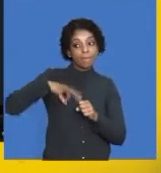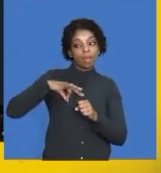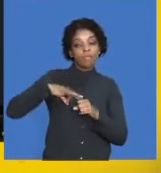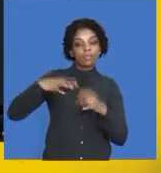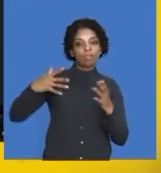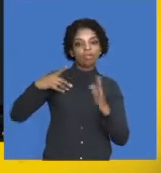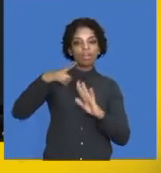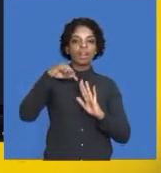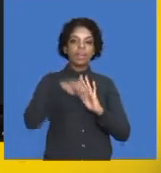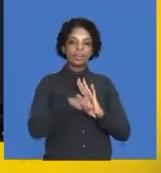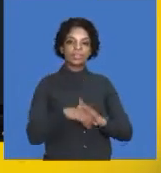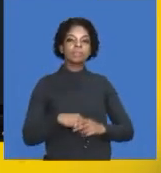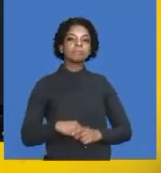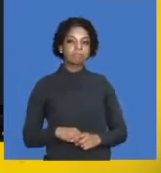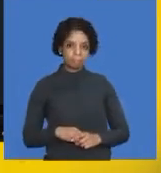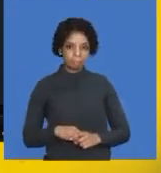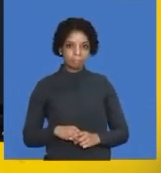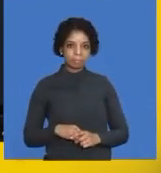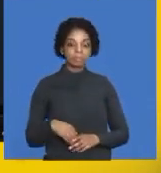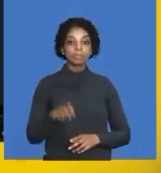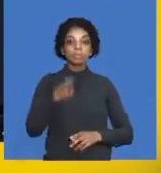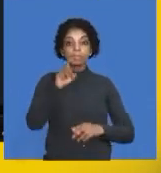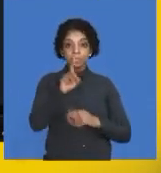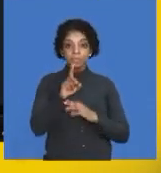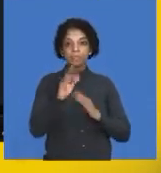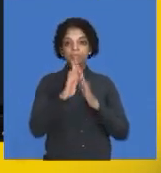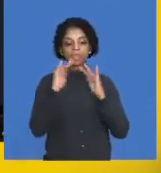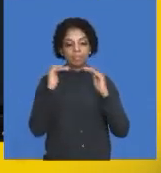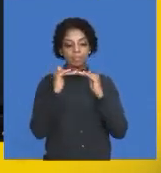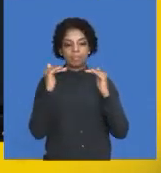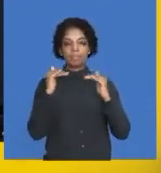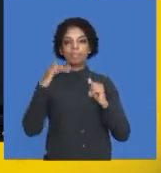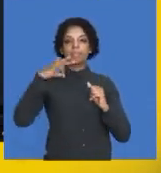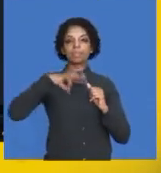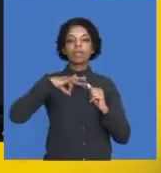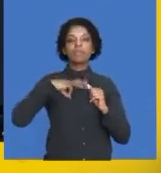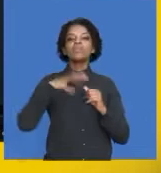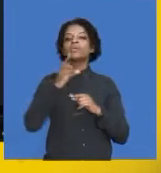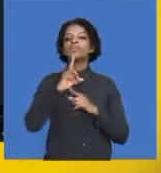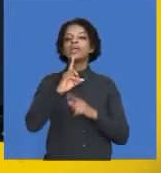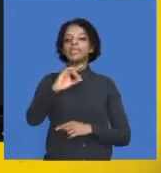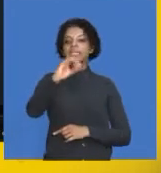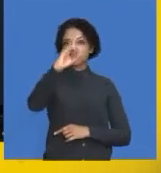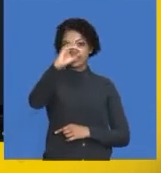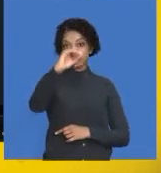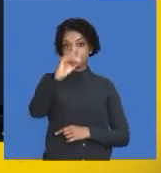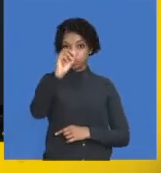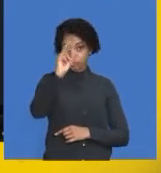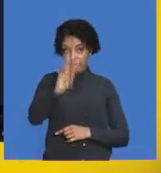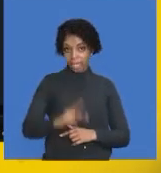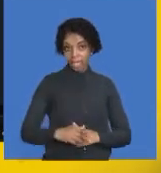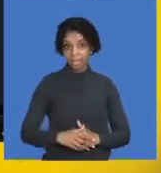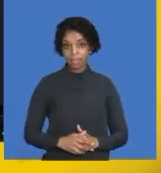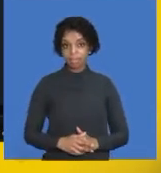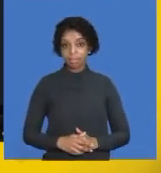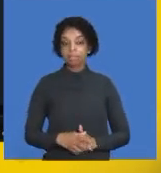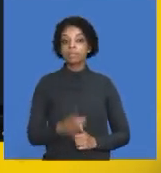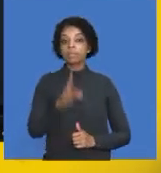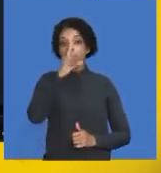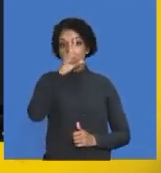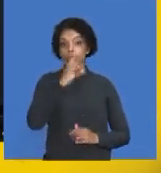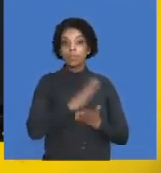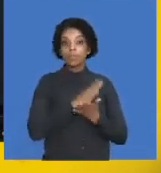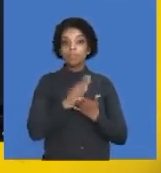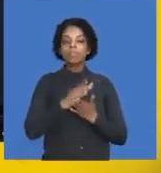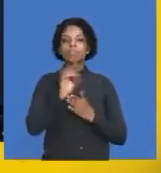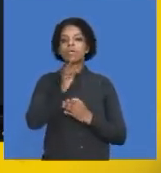or a loss. At that point, your profit is equal to zero. Right. So that's your break-even point. Okay, so one part of it